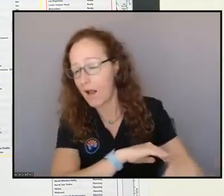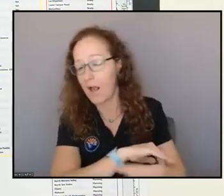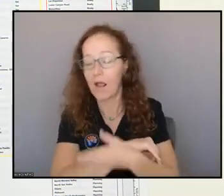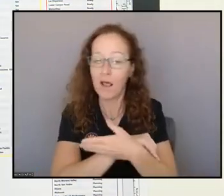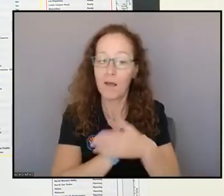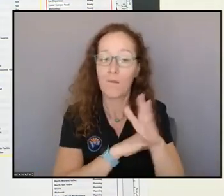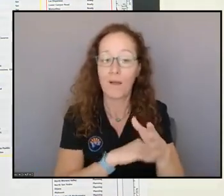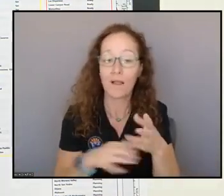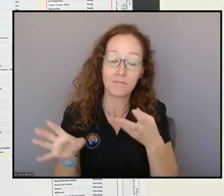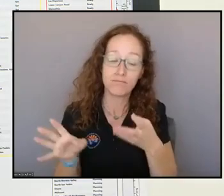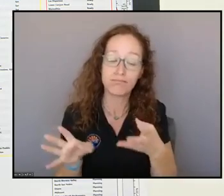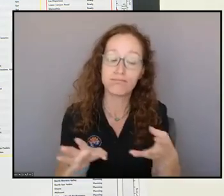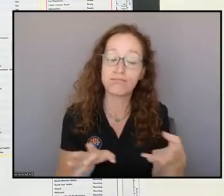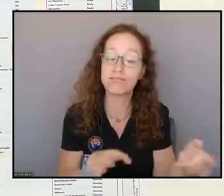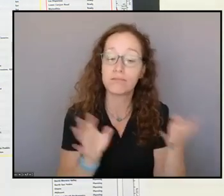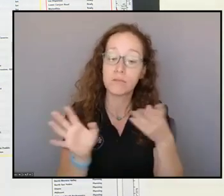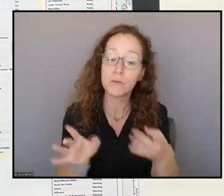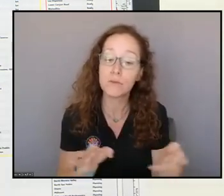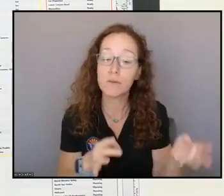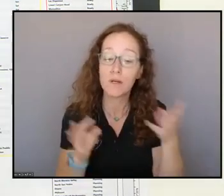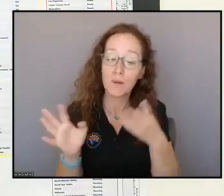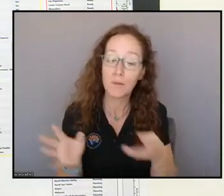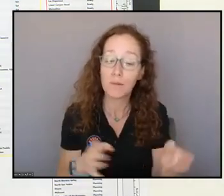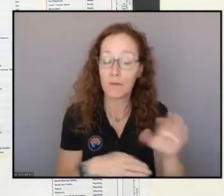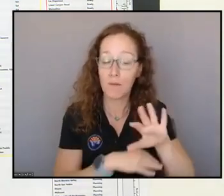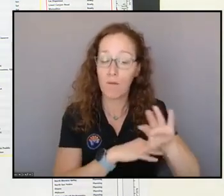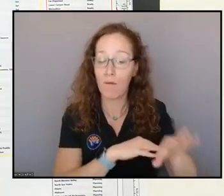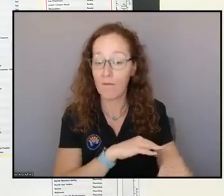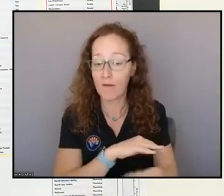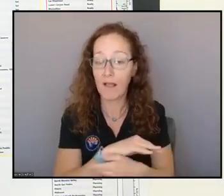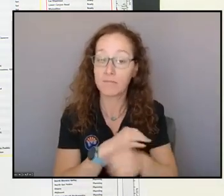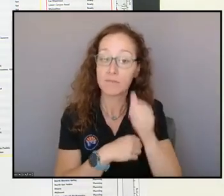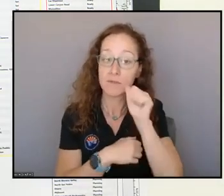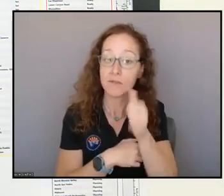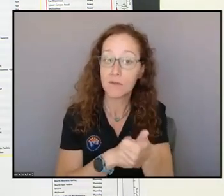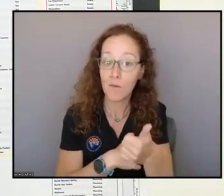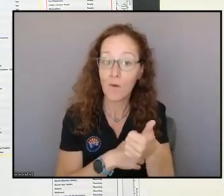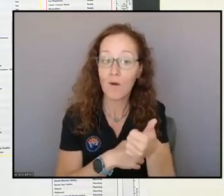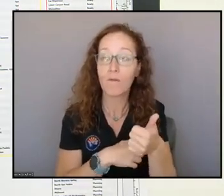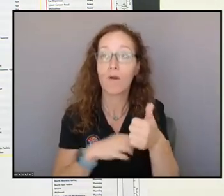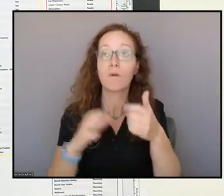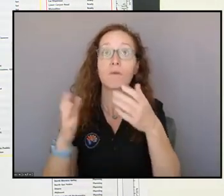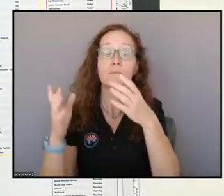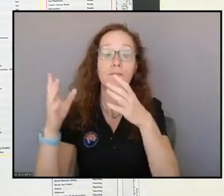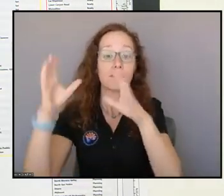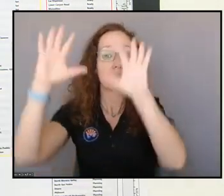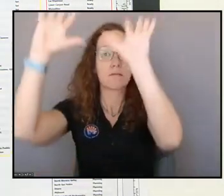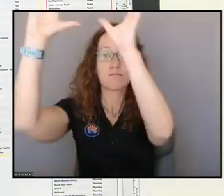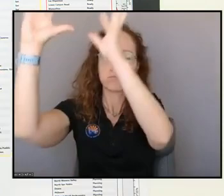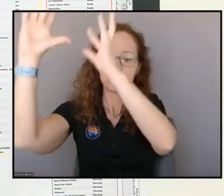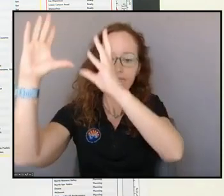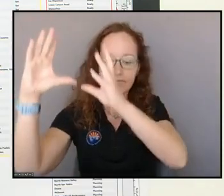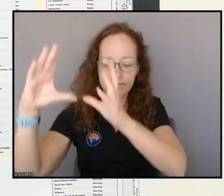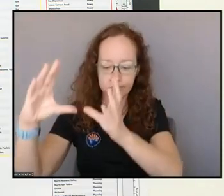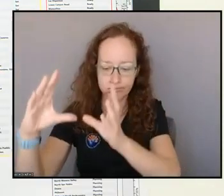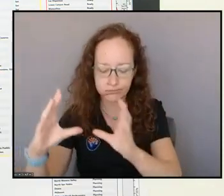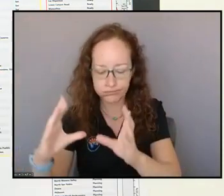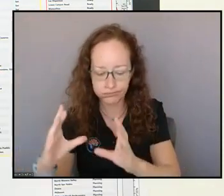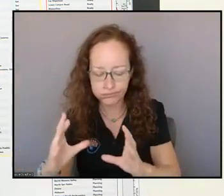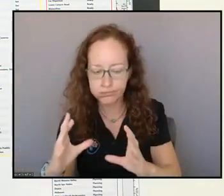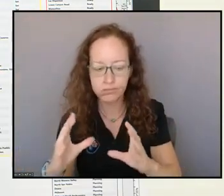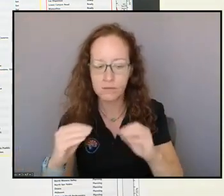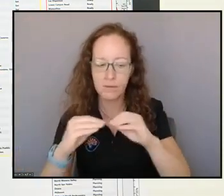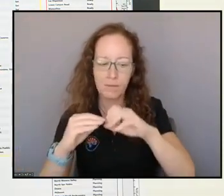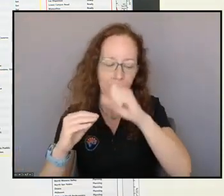into the overnight hours. By tomorrow, this guy will have made it quite a bit further south, and so we'll get a tighter pressure